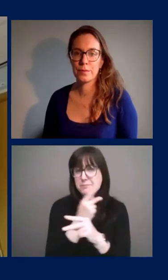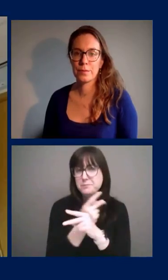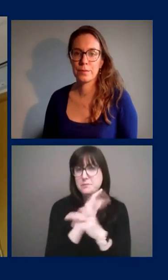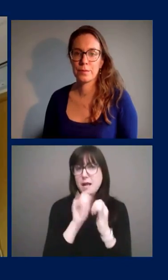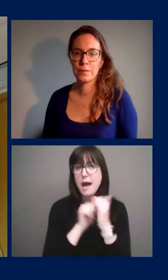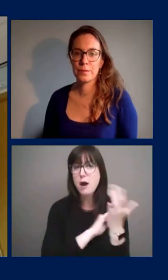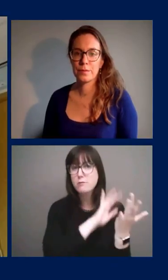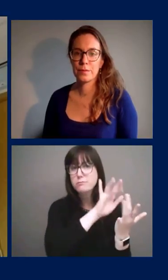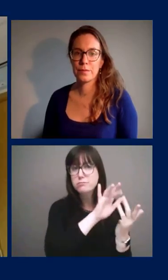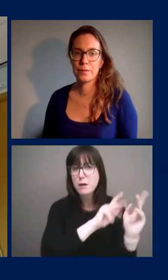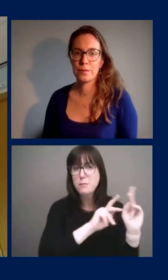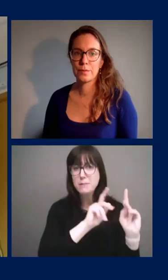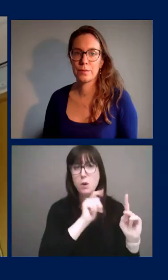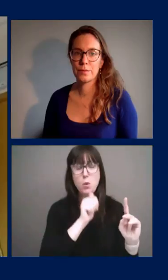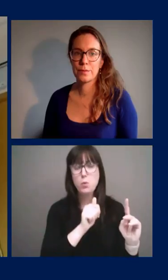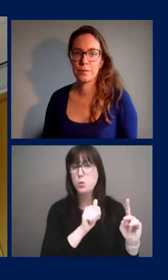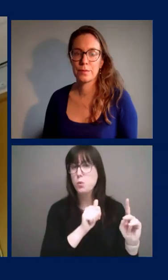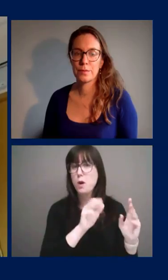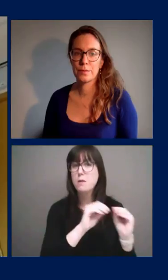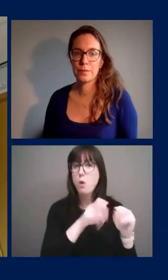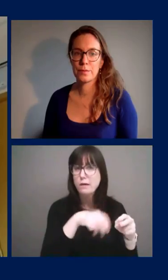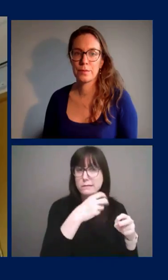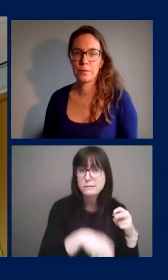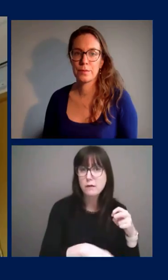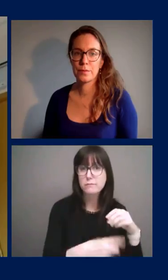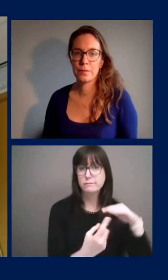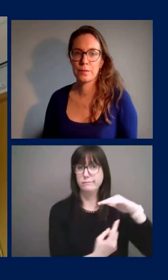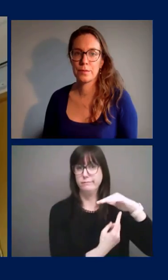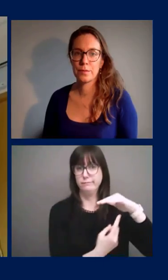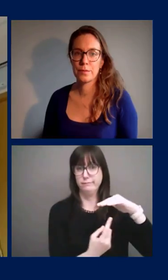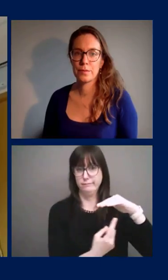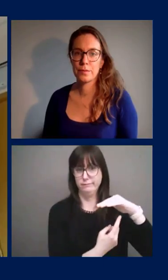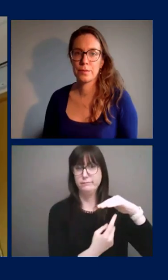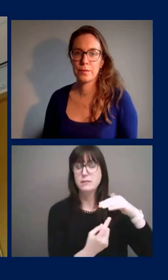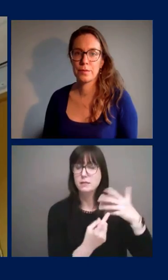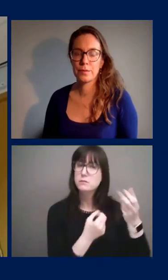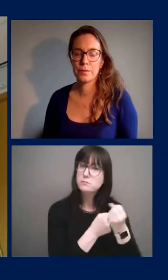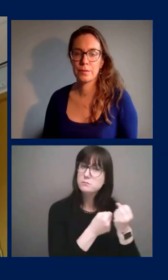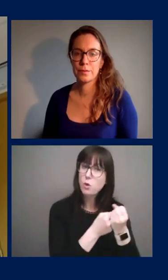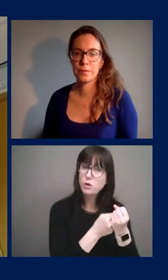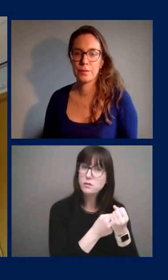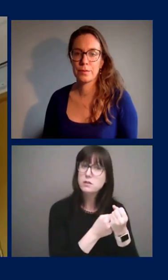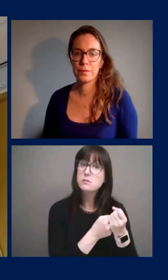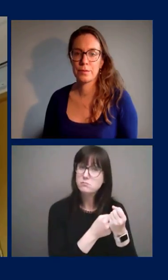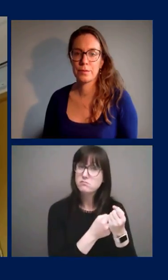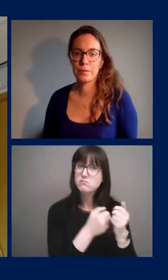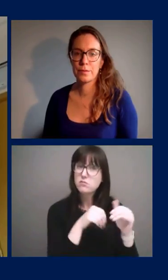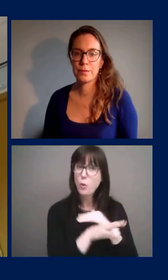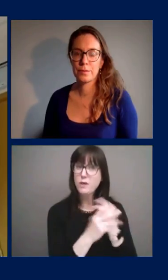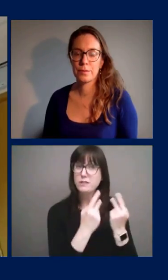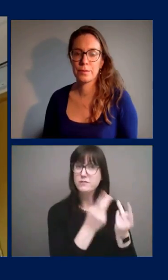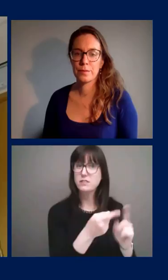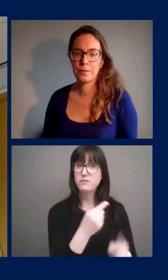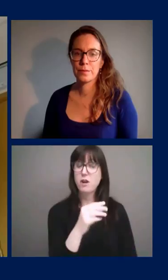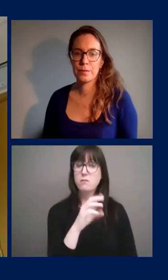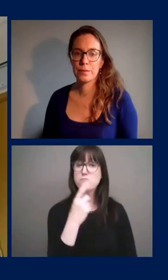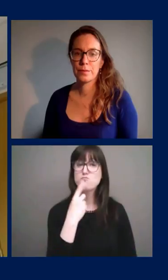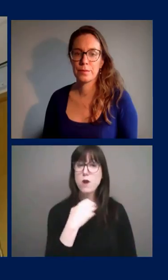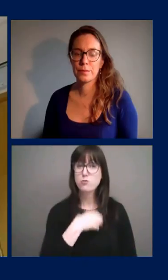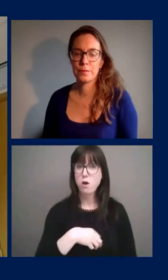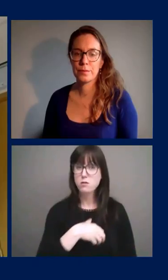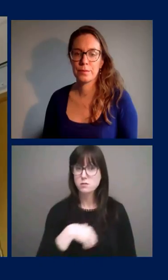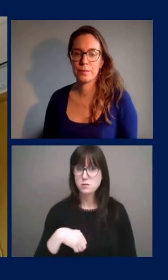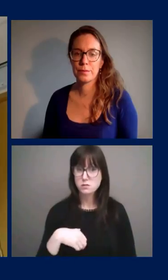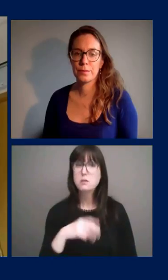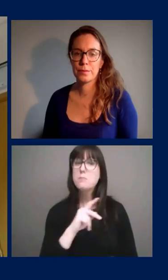those who have less advantage or more challenge in our community and that includes wellness visits by the red cross uh you know people are going